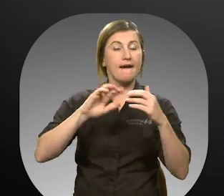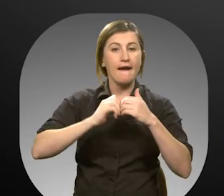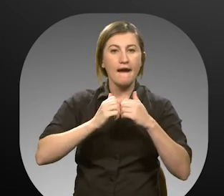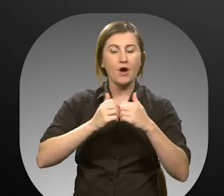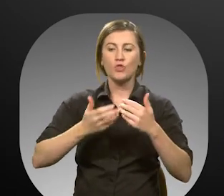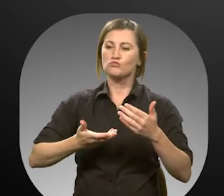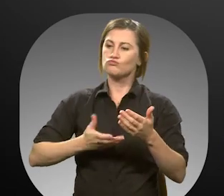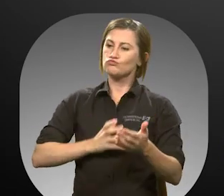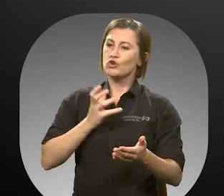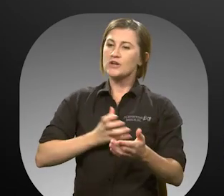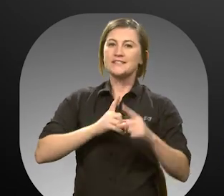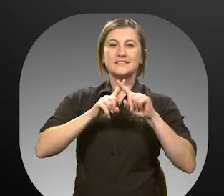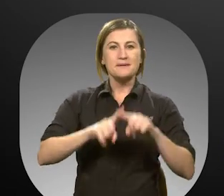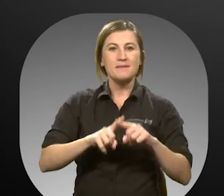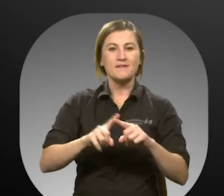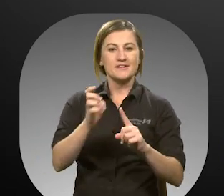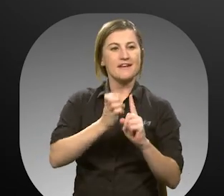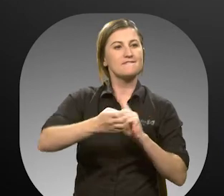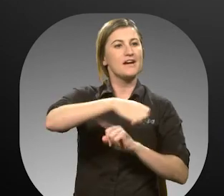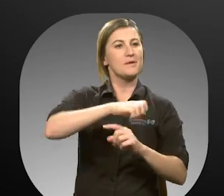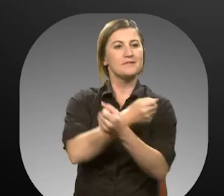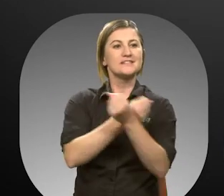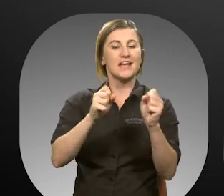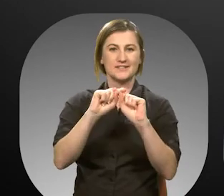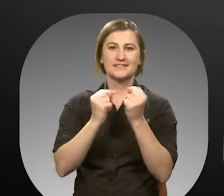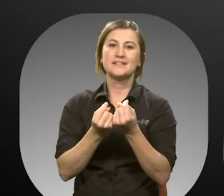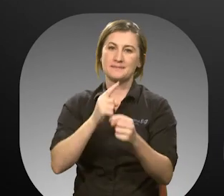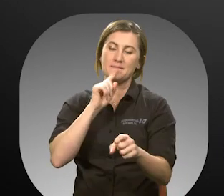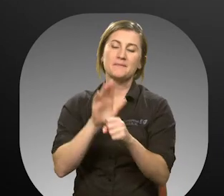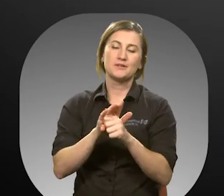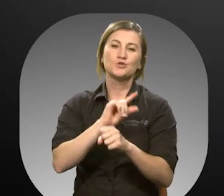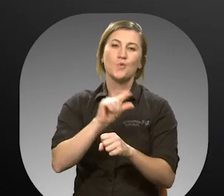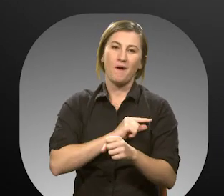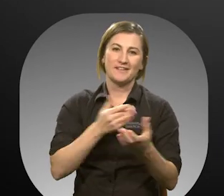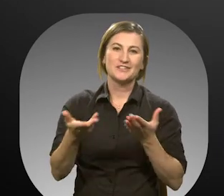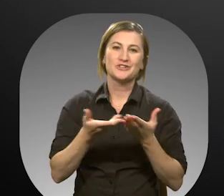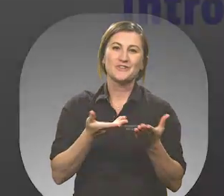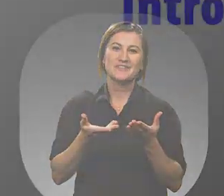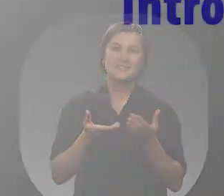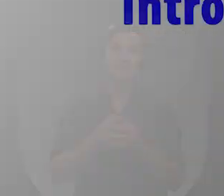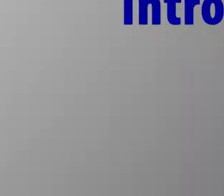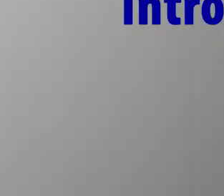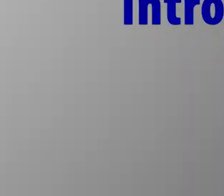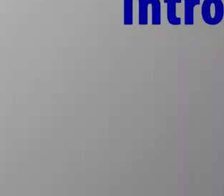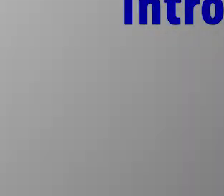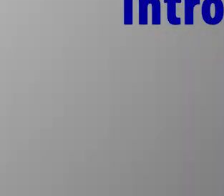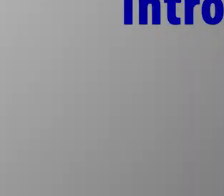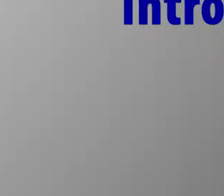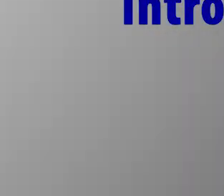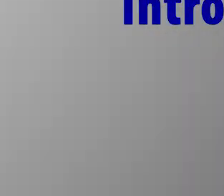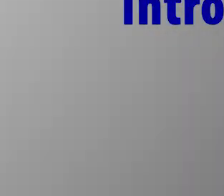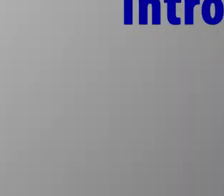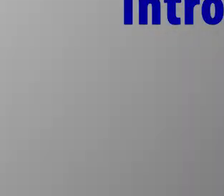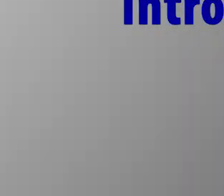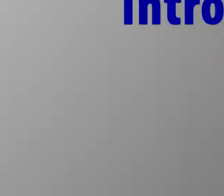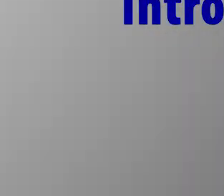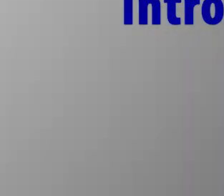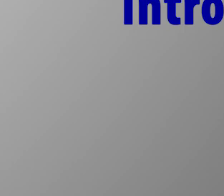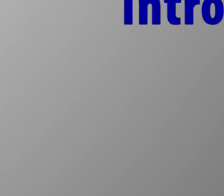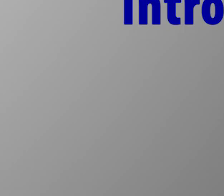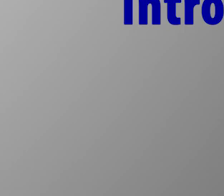through a courteous, dependable, and environmentally sound team commitment to quality service. Introduction